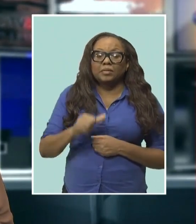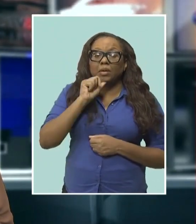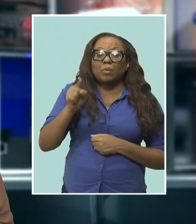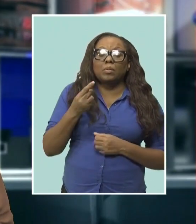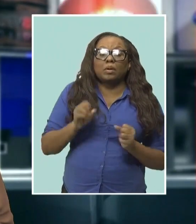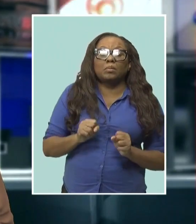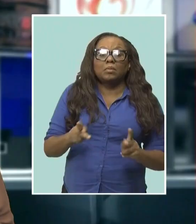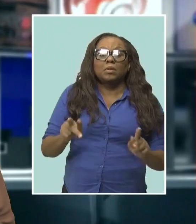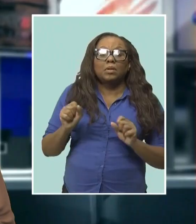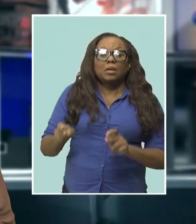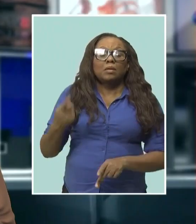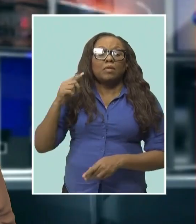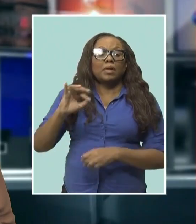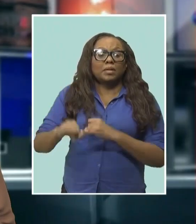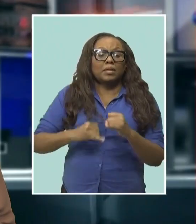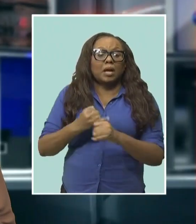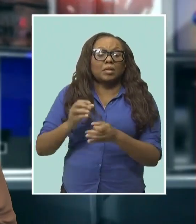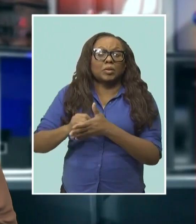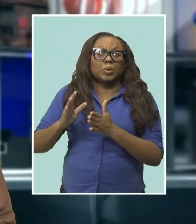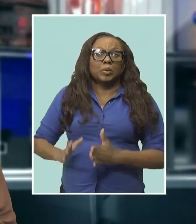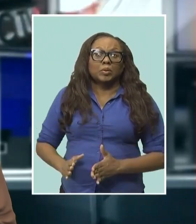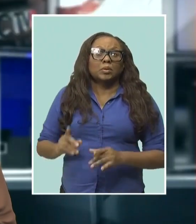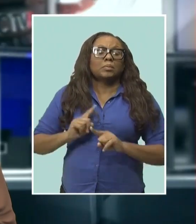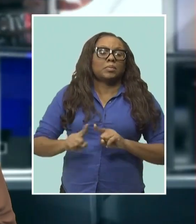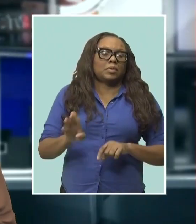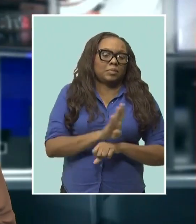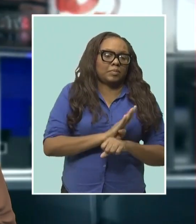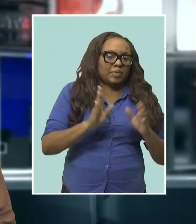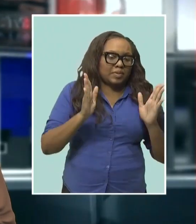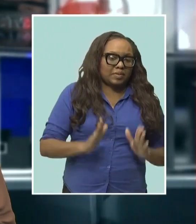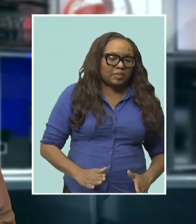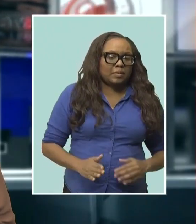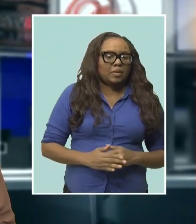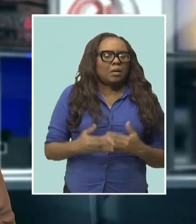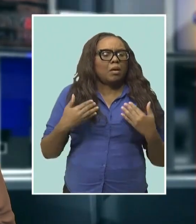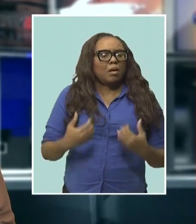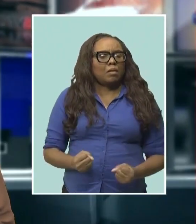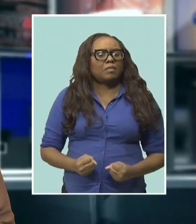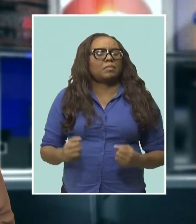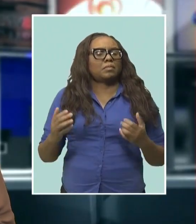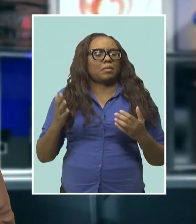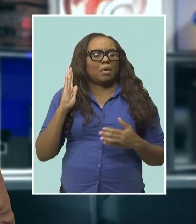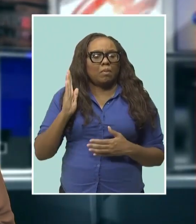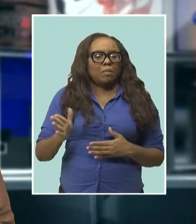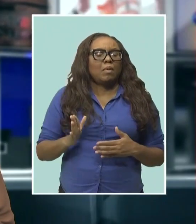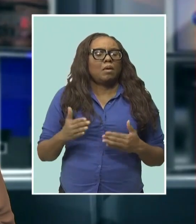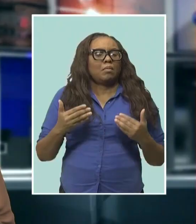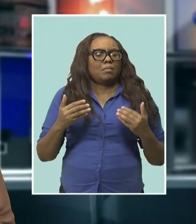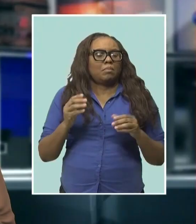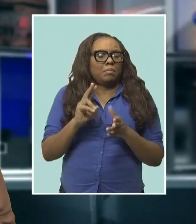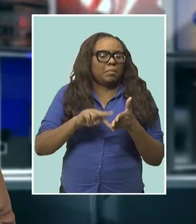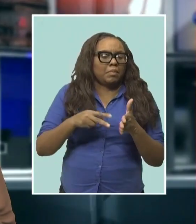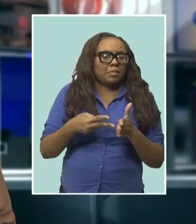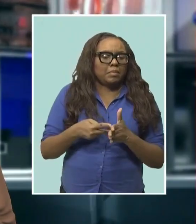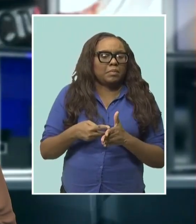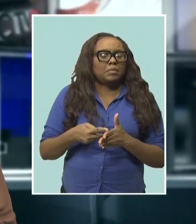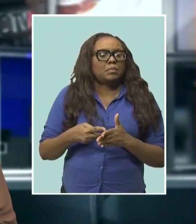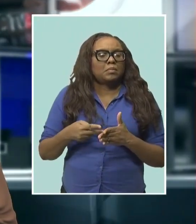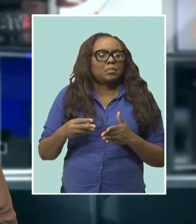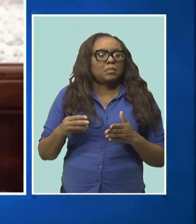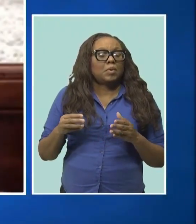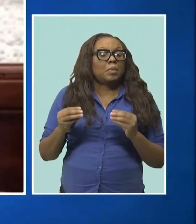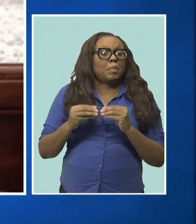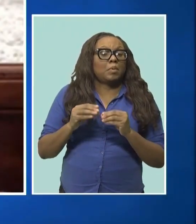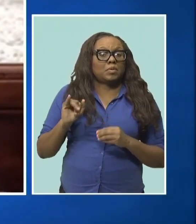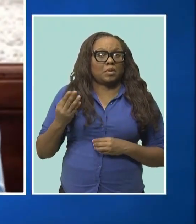international students, but Barbadians. The education minister is also confident the new investment will bring jobs. You